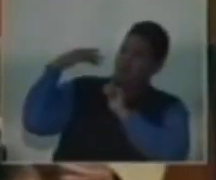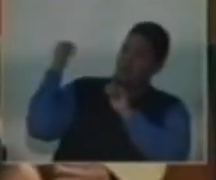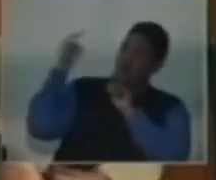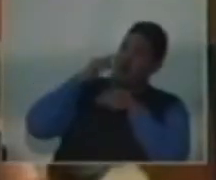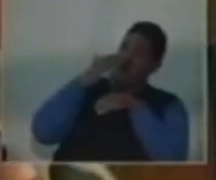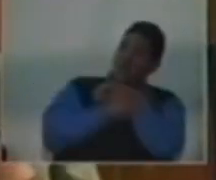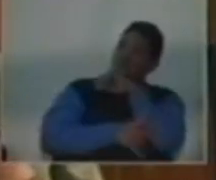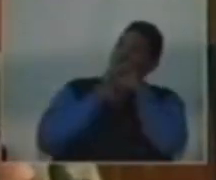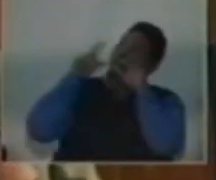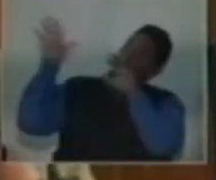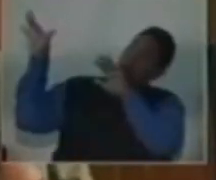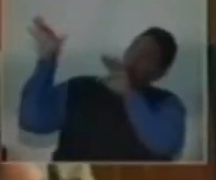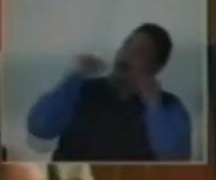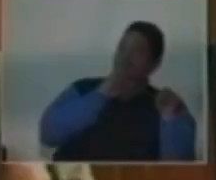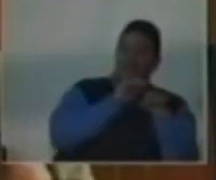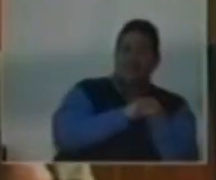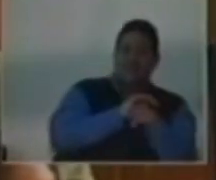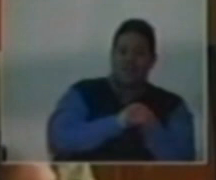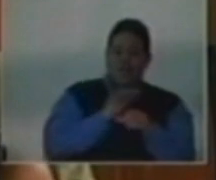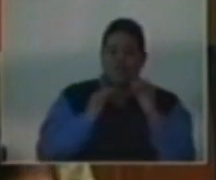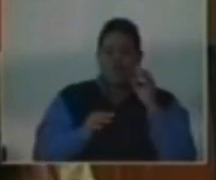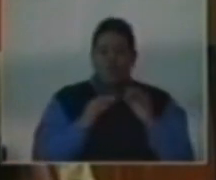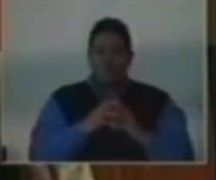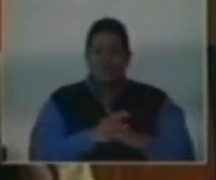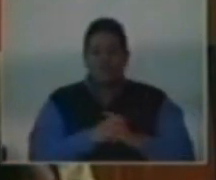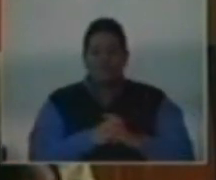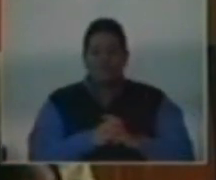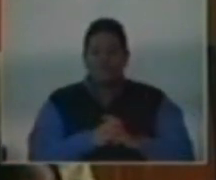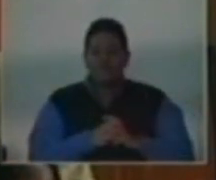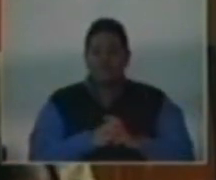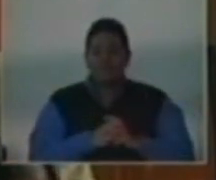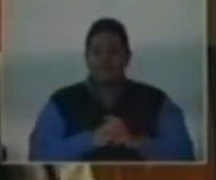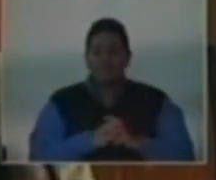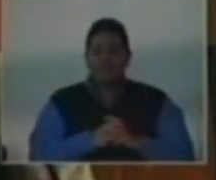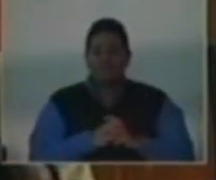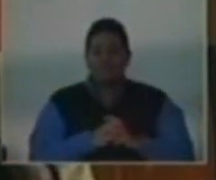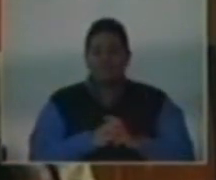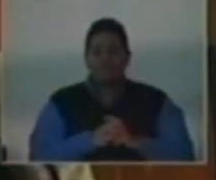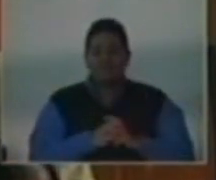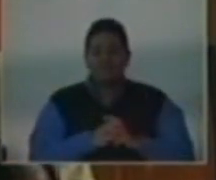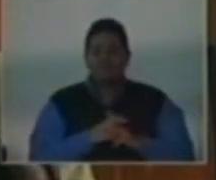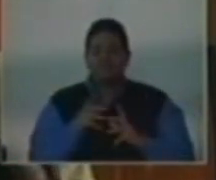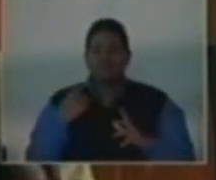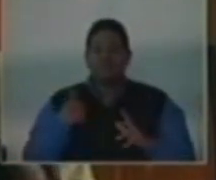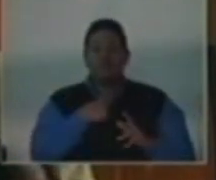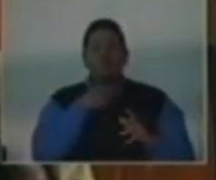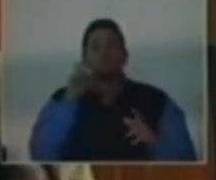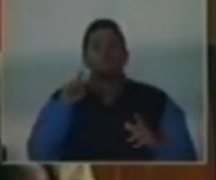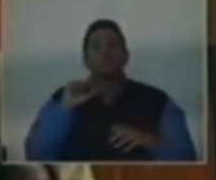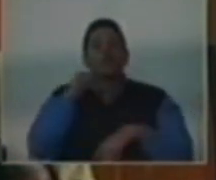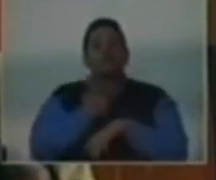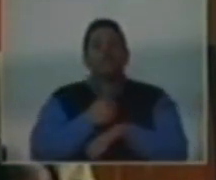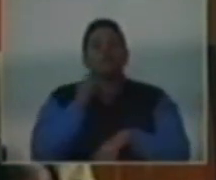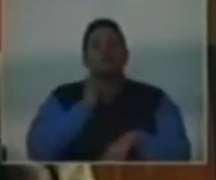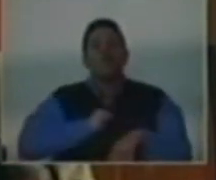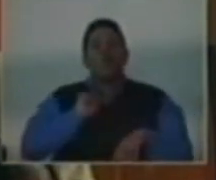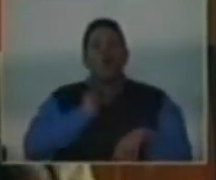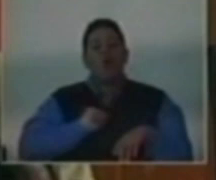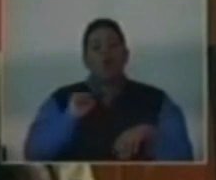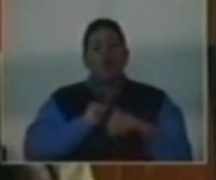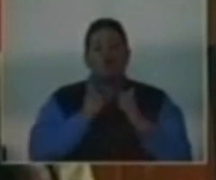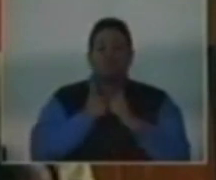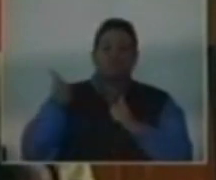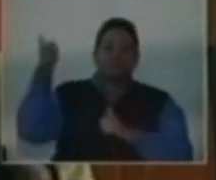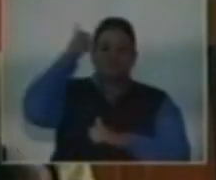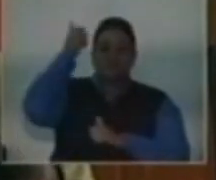Coulsy, then clearly the weight of history is that if we leave, we should establish our own court.